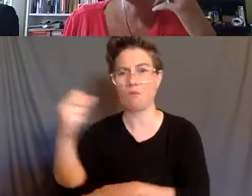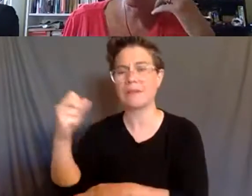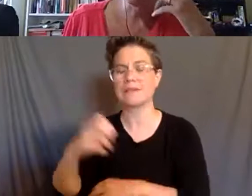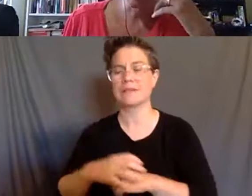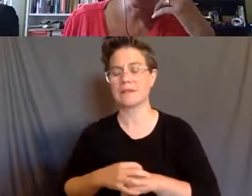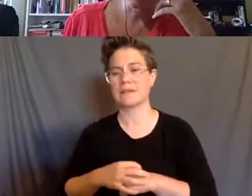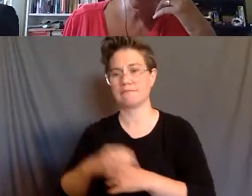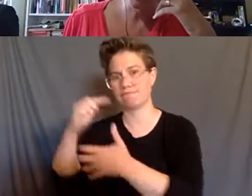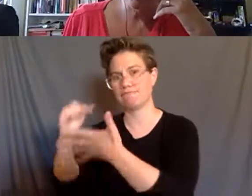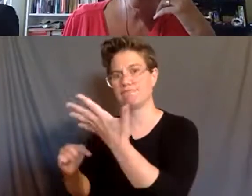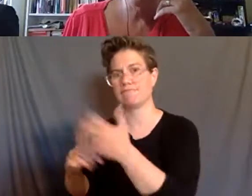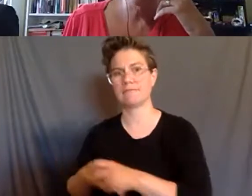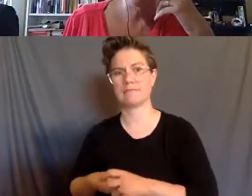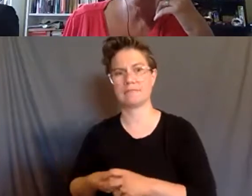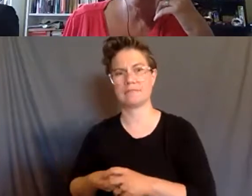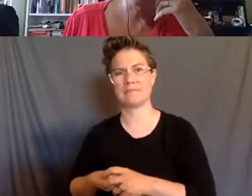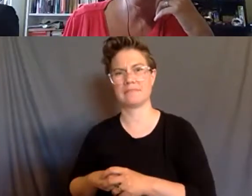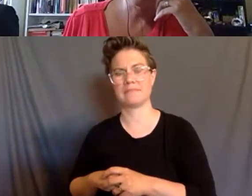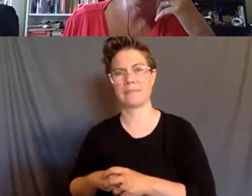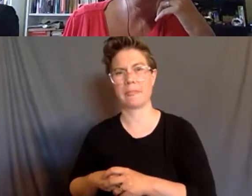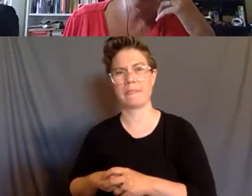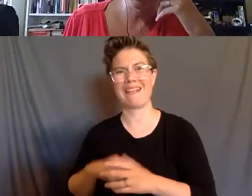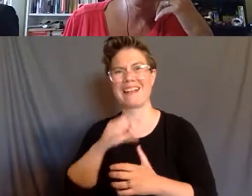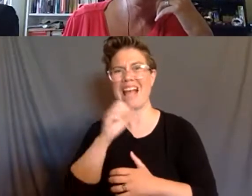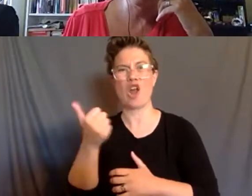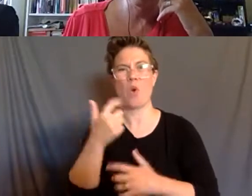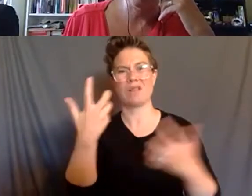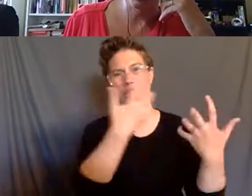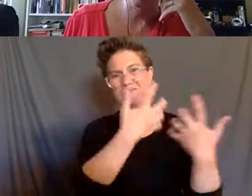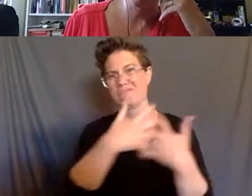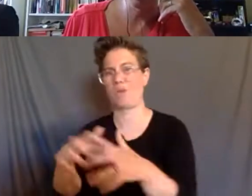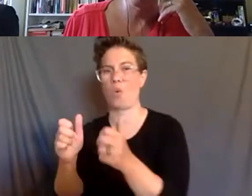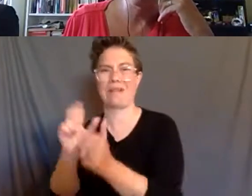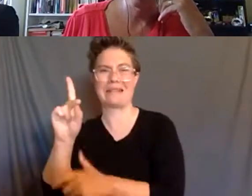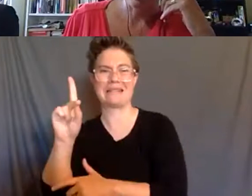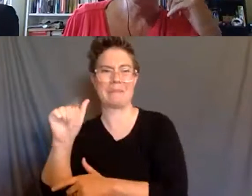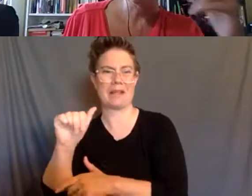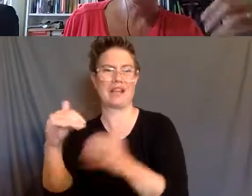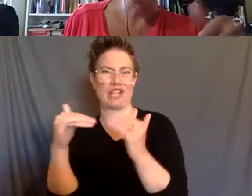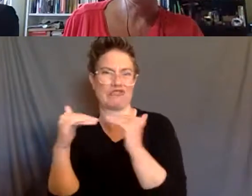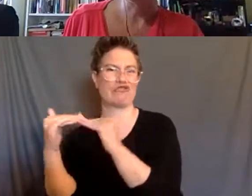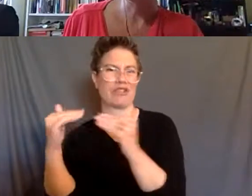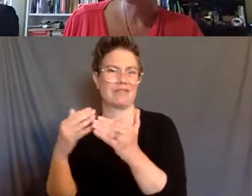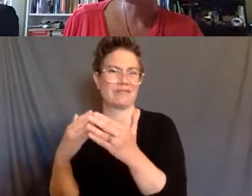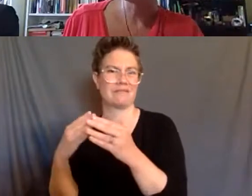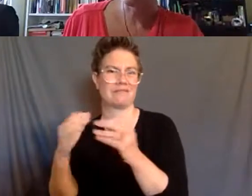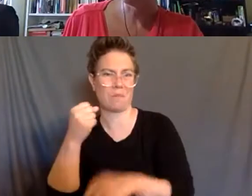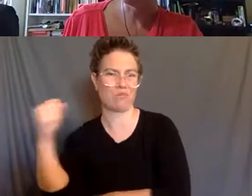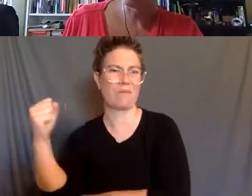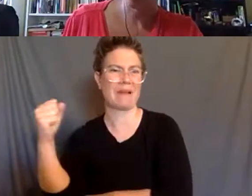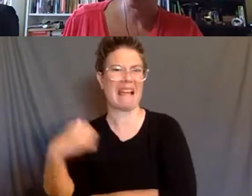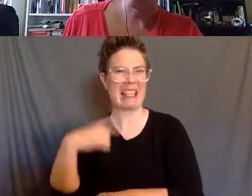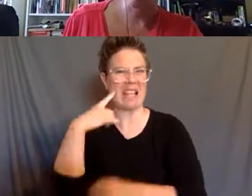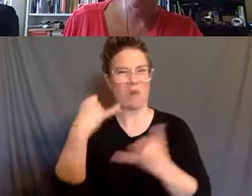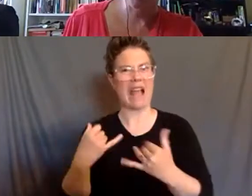not the best synergies always with disability movements and disability justice movements. I do think we're in a different moment now